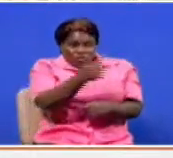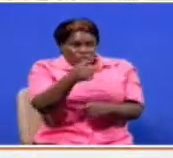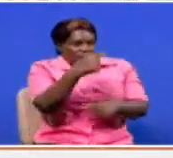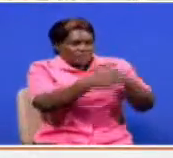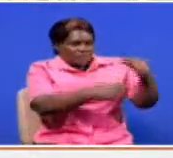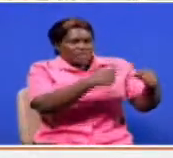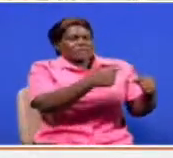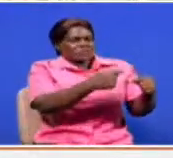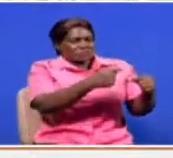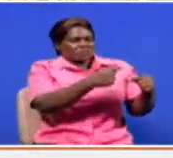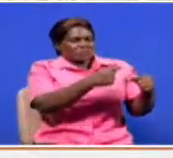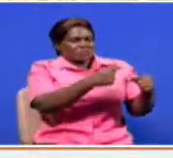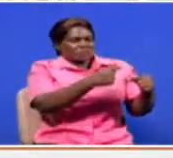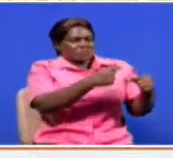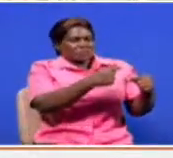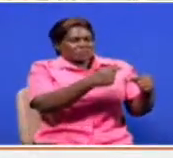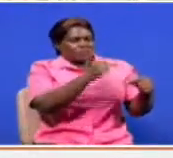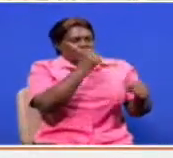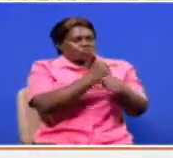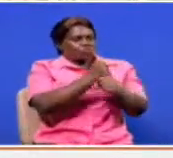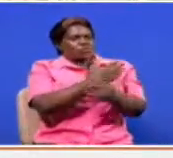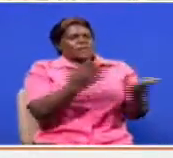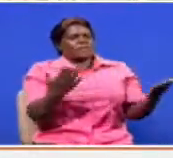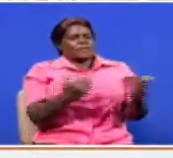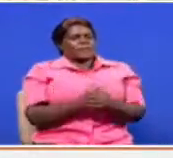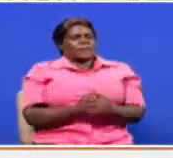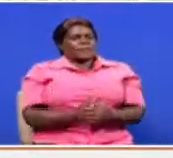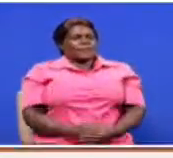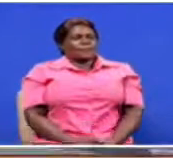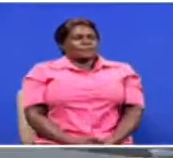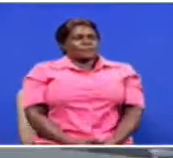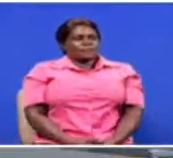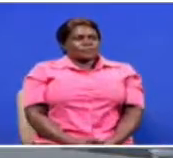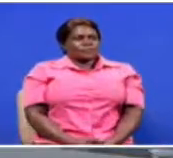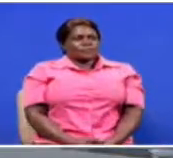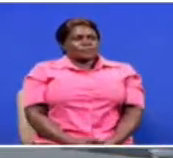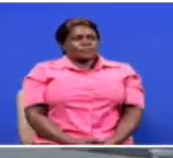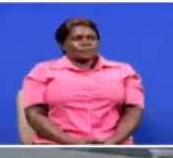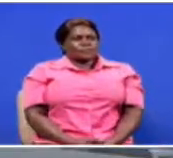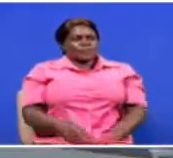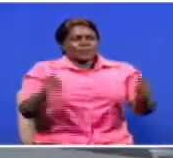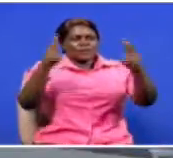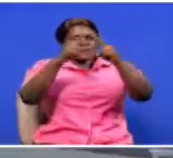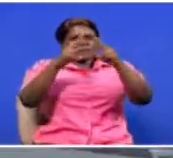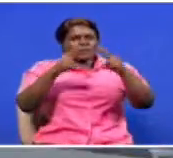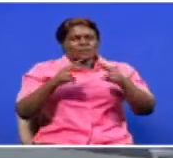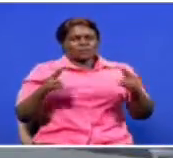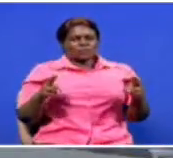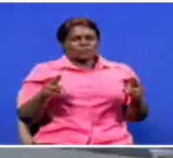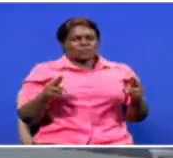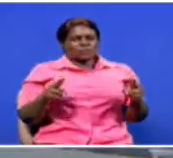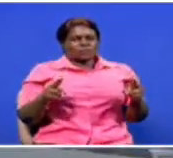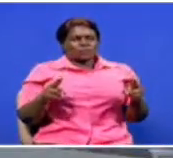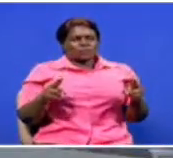generation for me is absolutely critical. numbers? Section 2, 714. 122, the country.